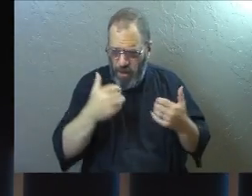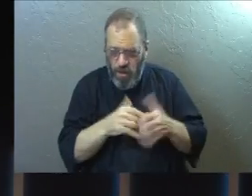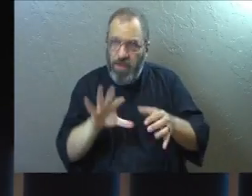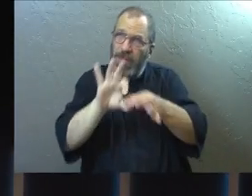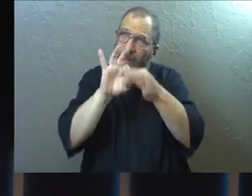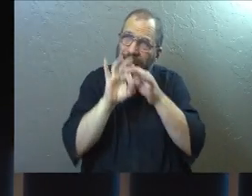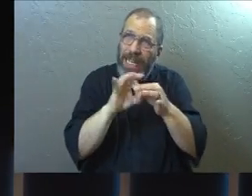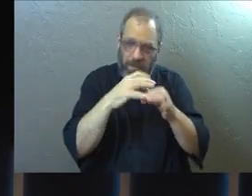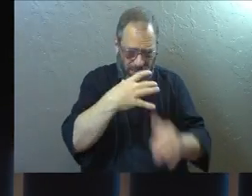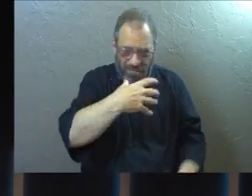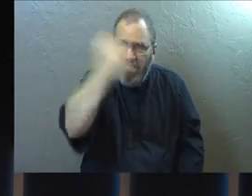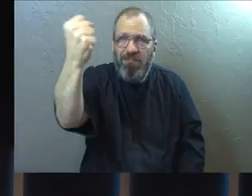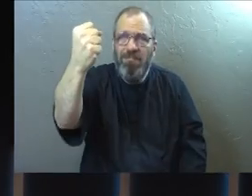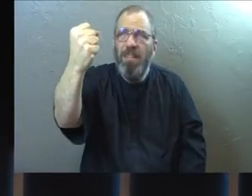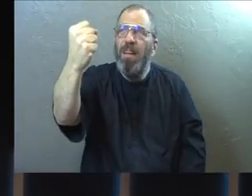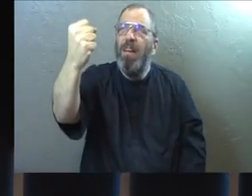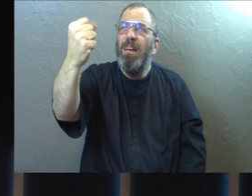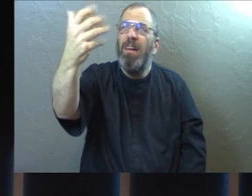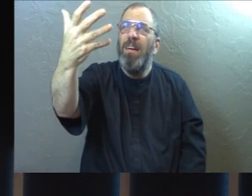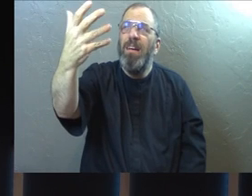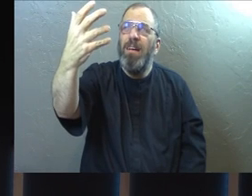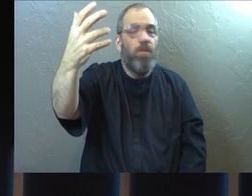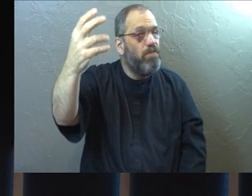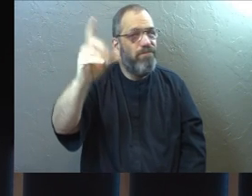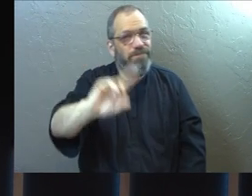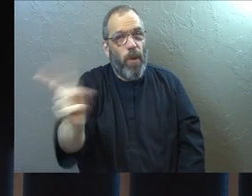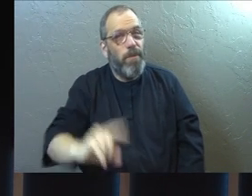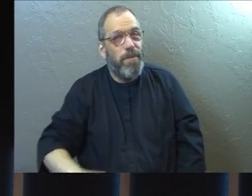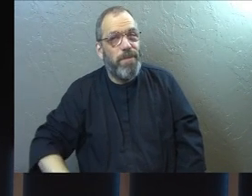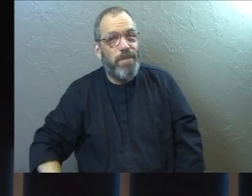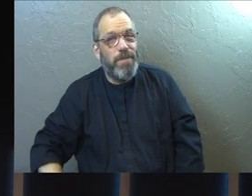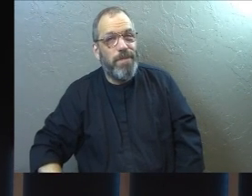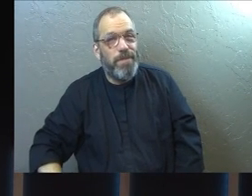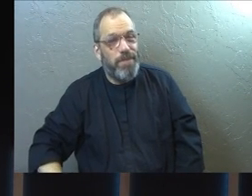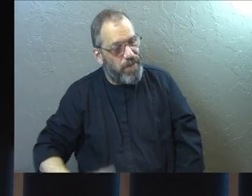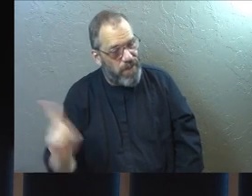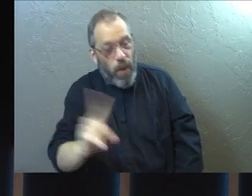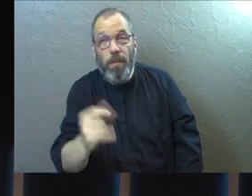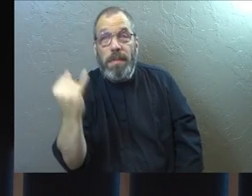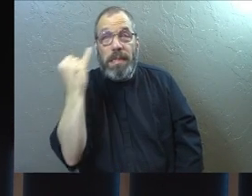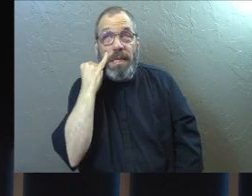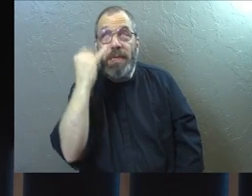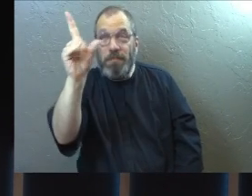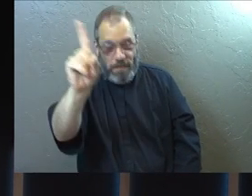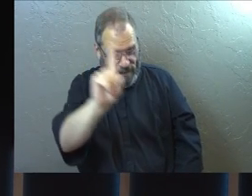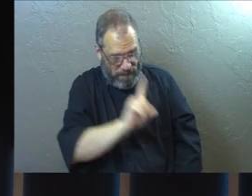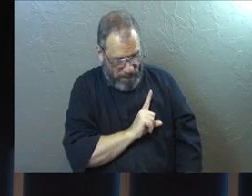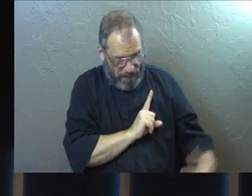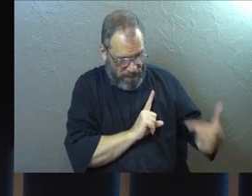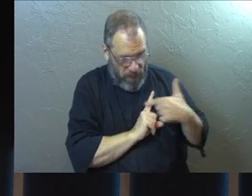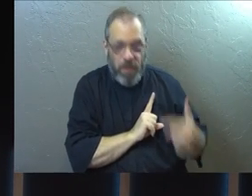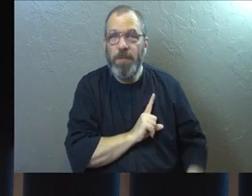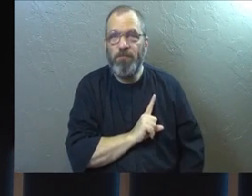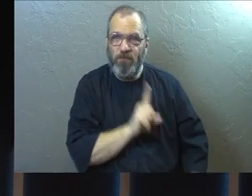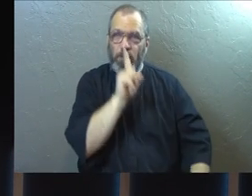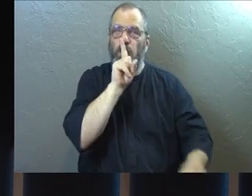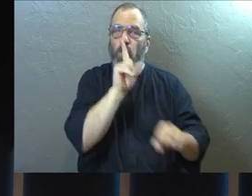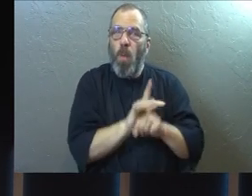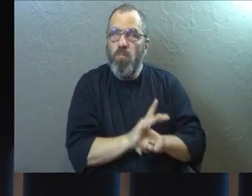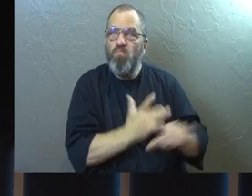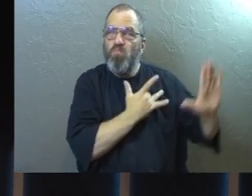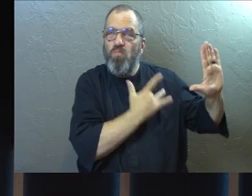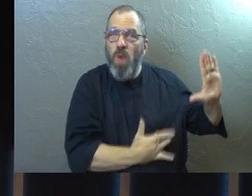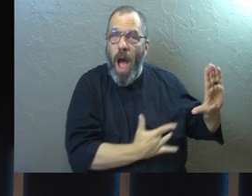lose my relationship with him. Nope. If you've got the Holy Spirit, you have the guarantee